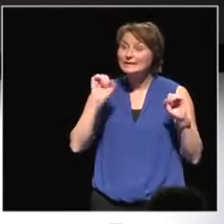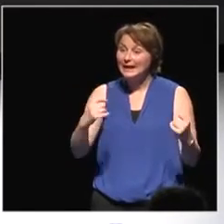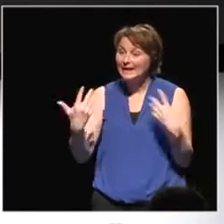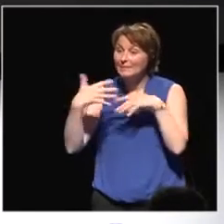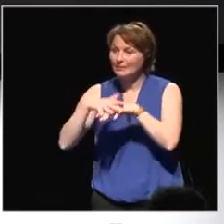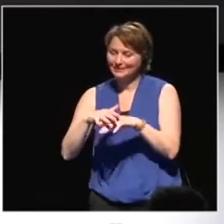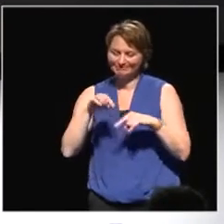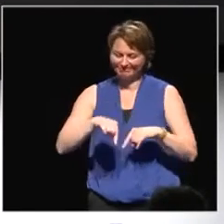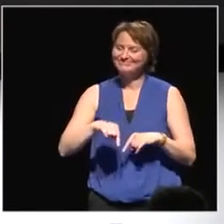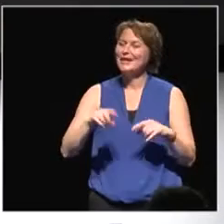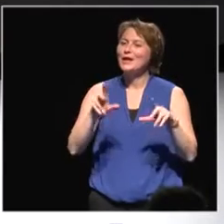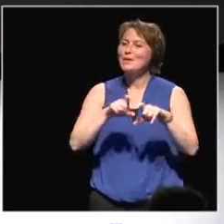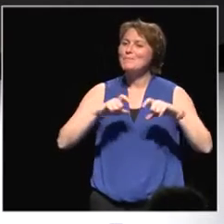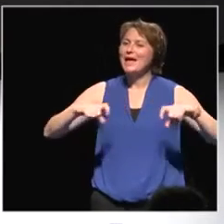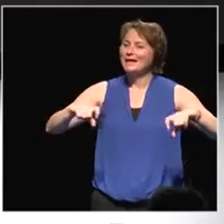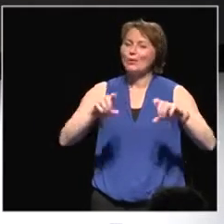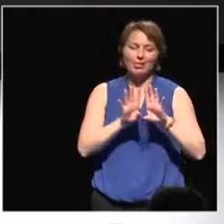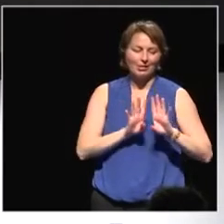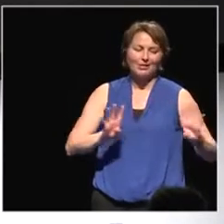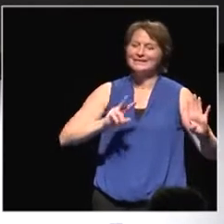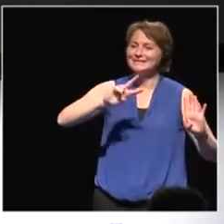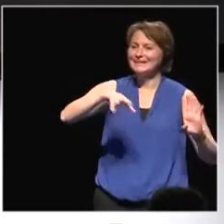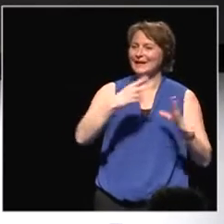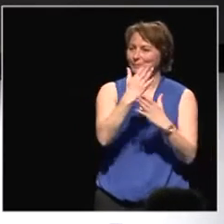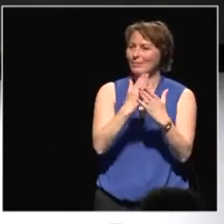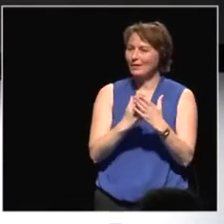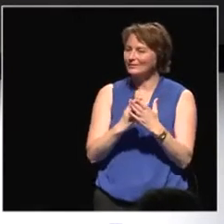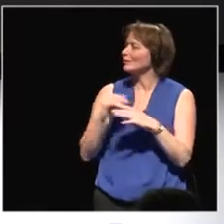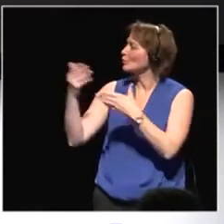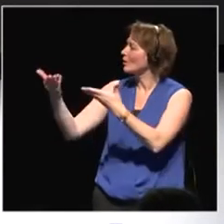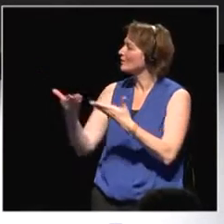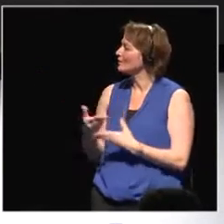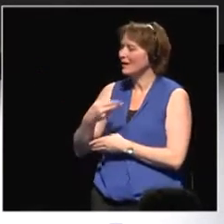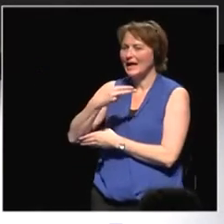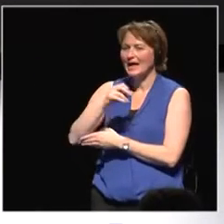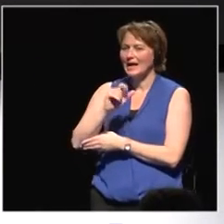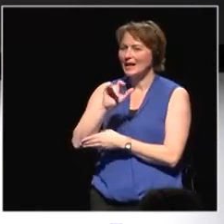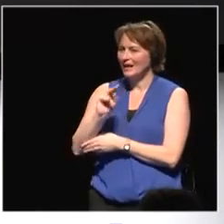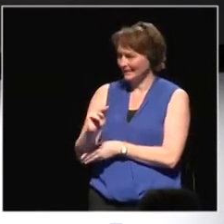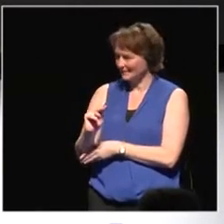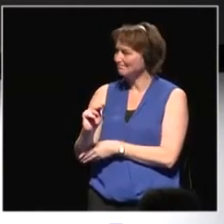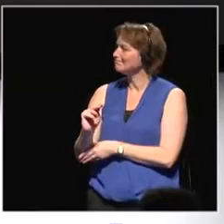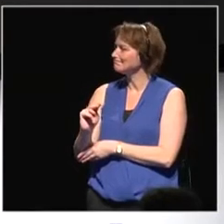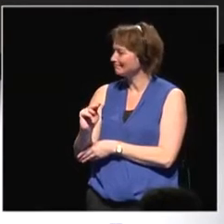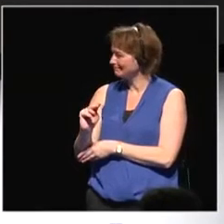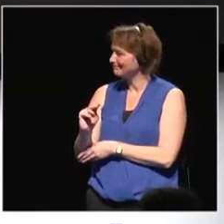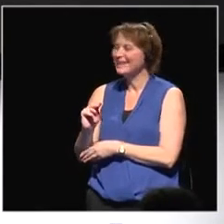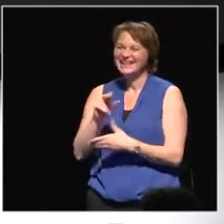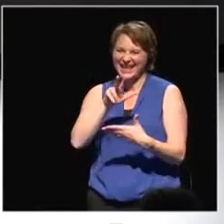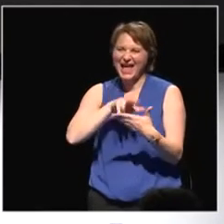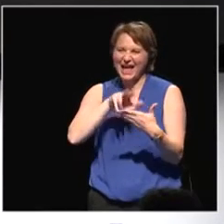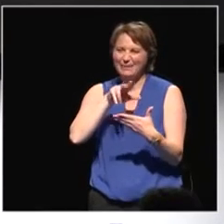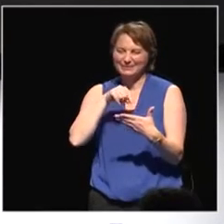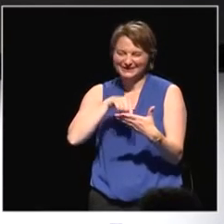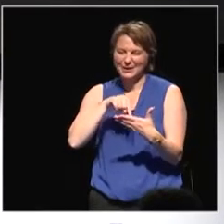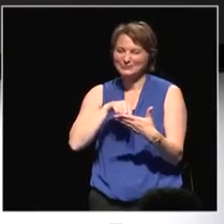be the second part of this conversation. And I would invite Helene also to bring you and the app again into